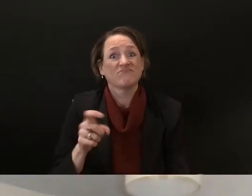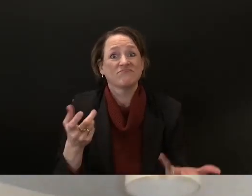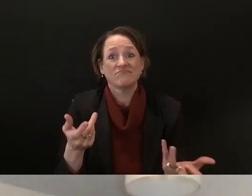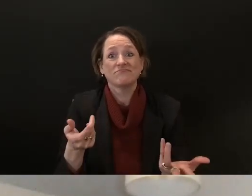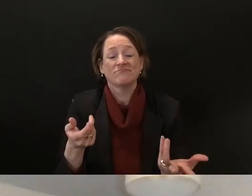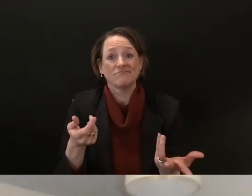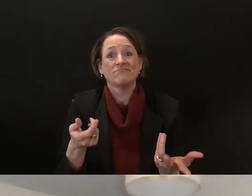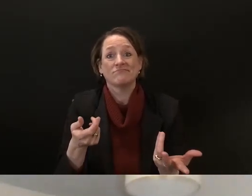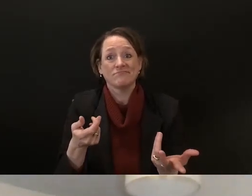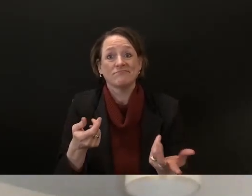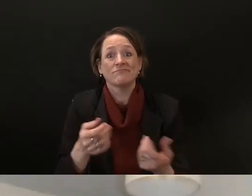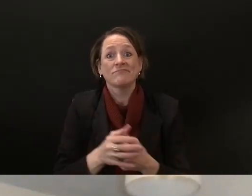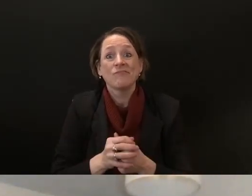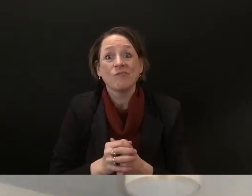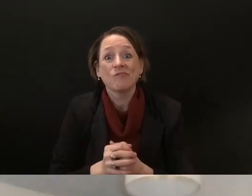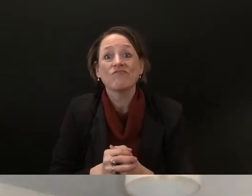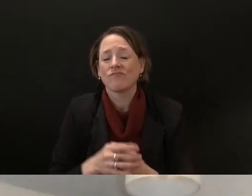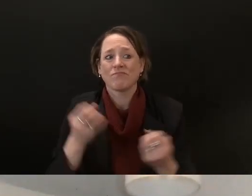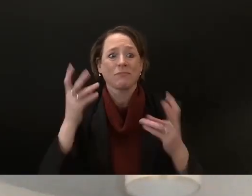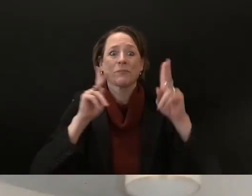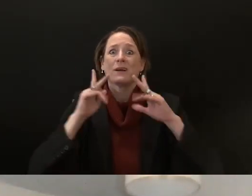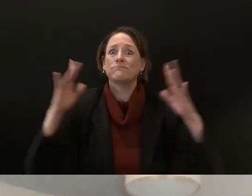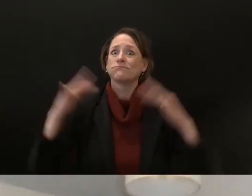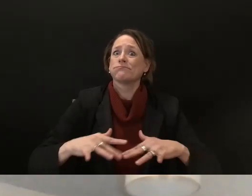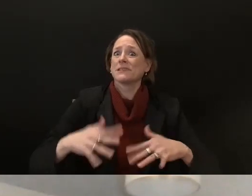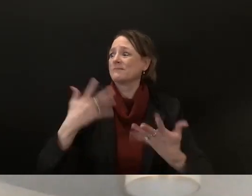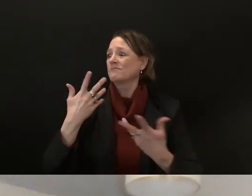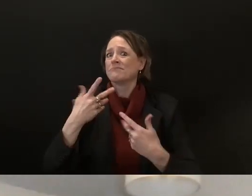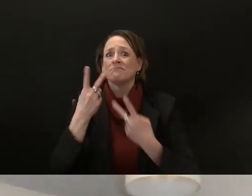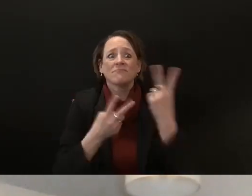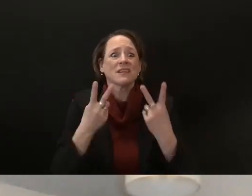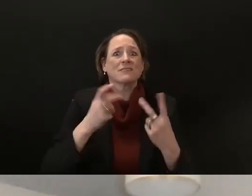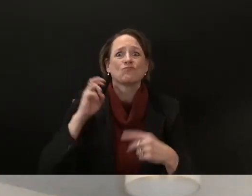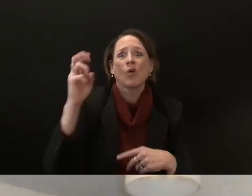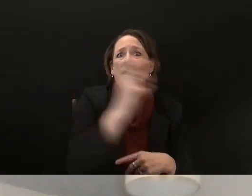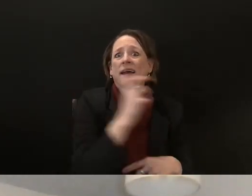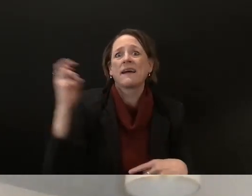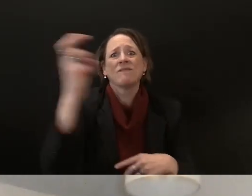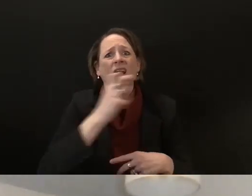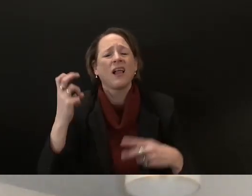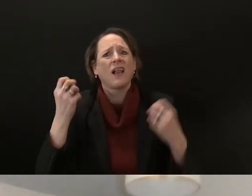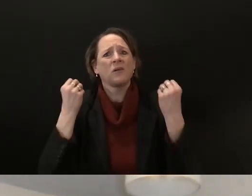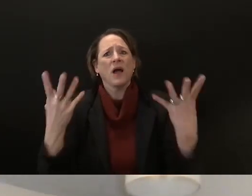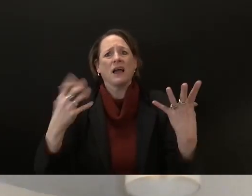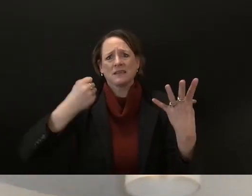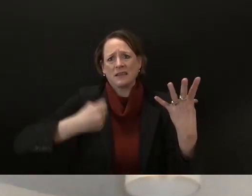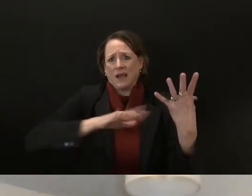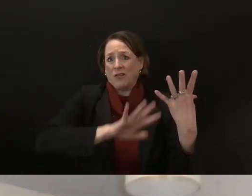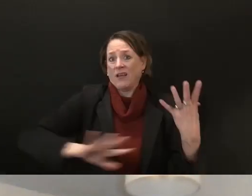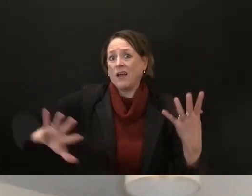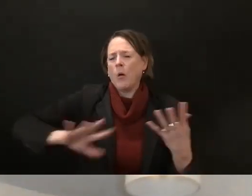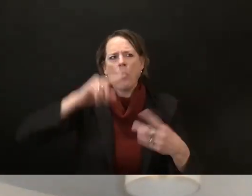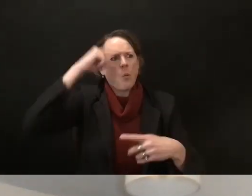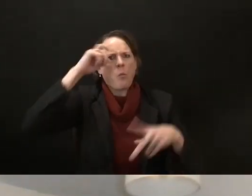on the south shore in this in the summertime and a lot of people are going to look at at public transportation and we don't